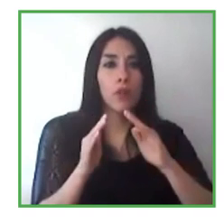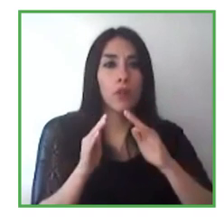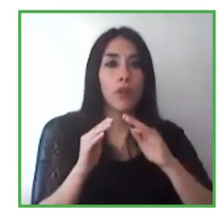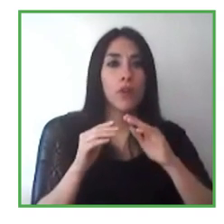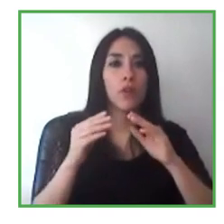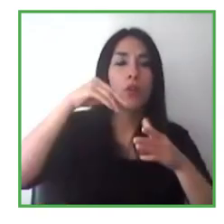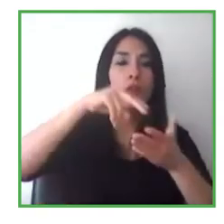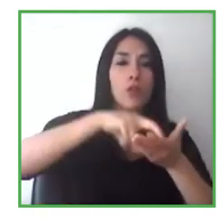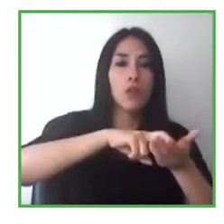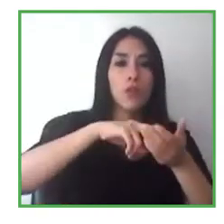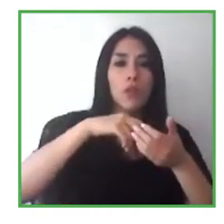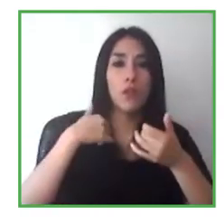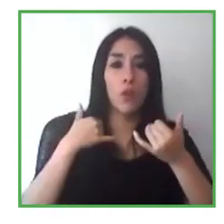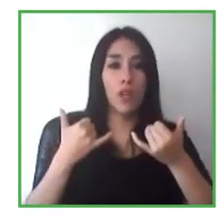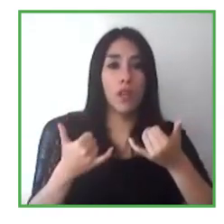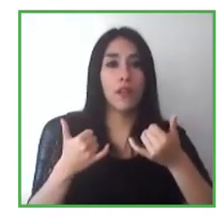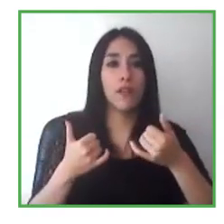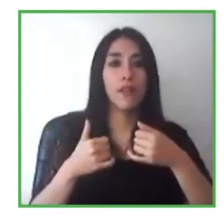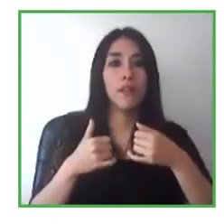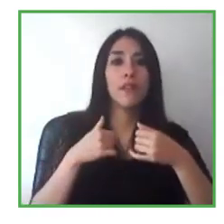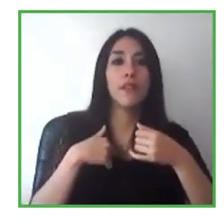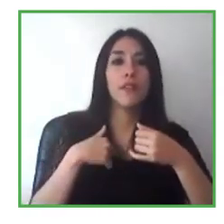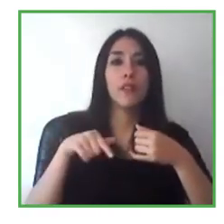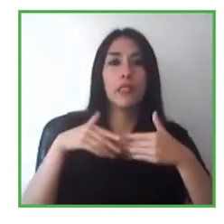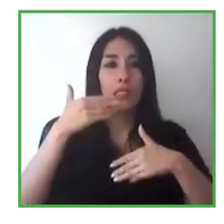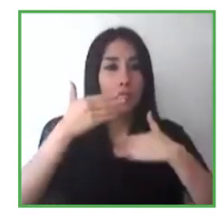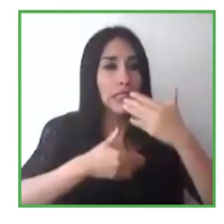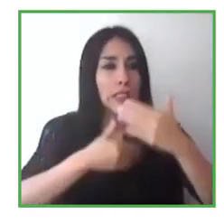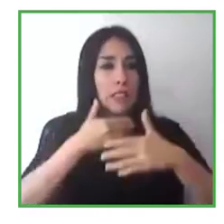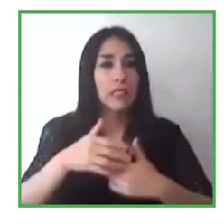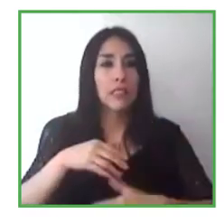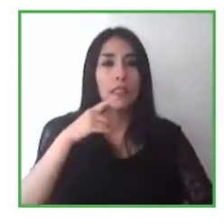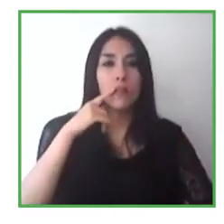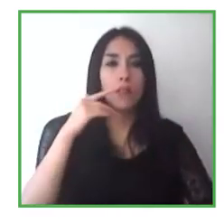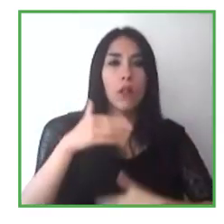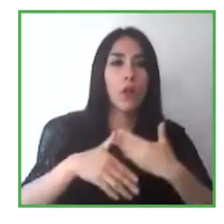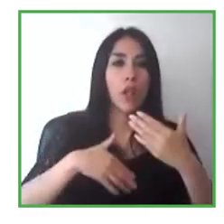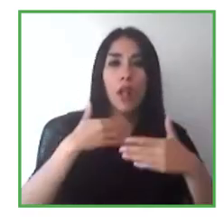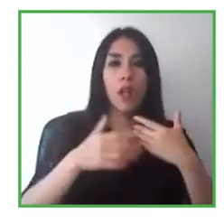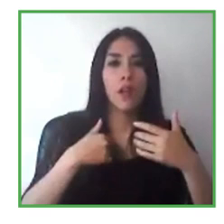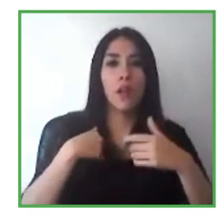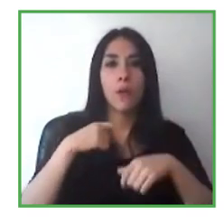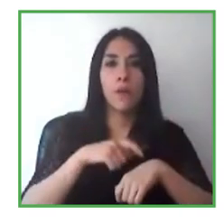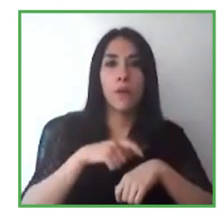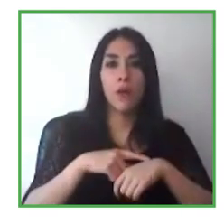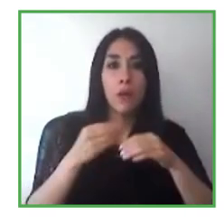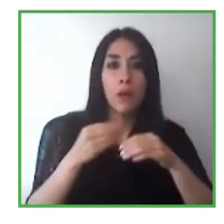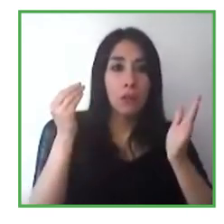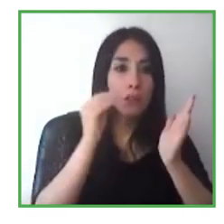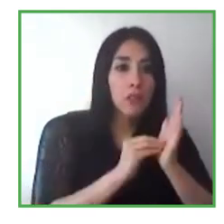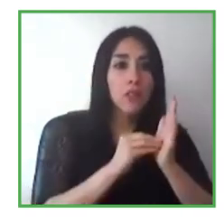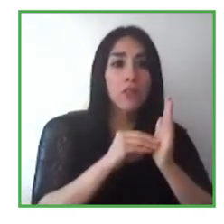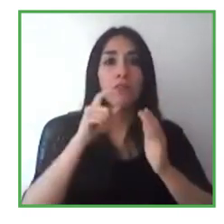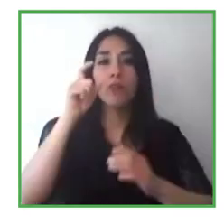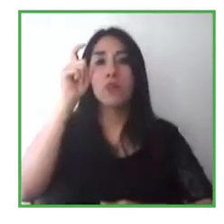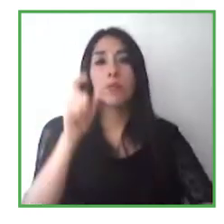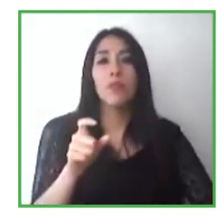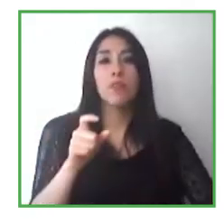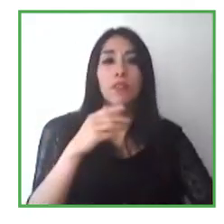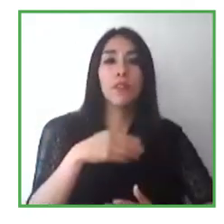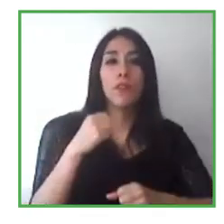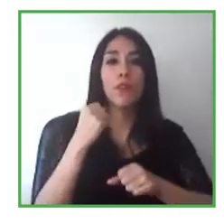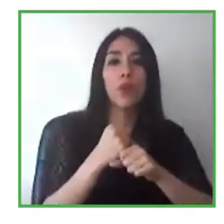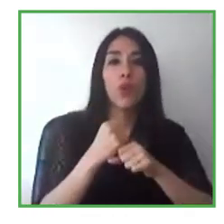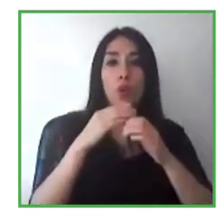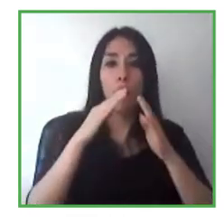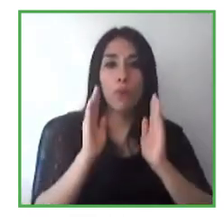working, people with disabilities oftentimes worked at home, and I know the hiring program that I had worked on in the past, we had a lot of